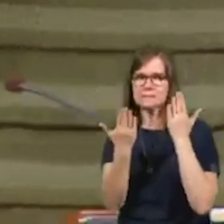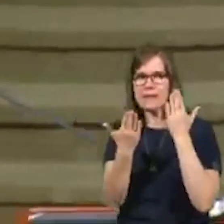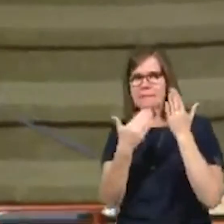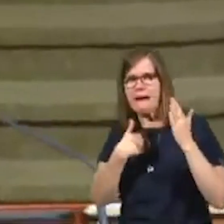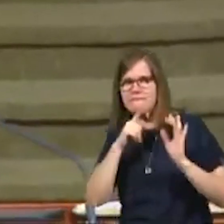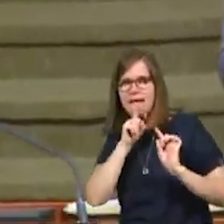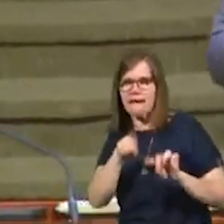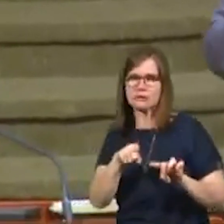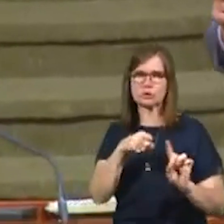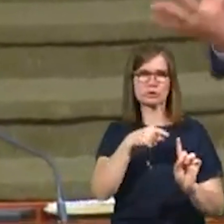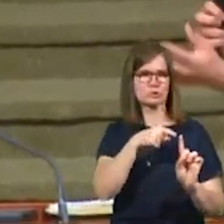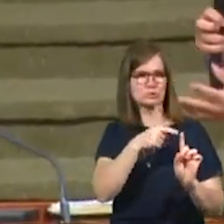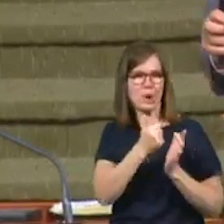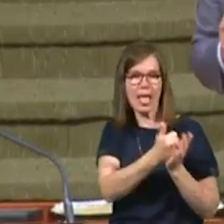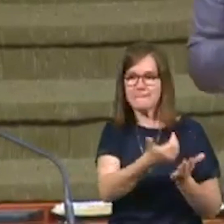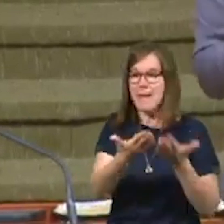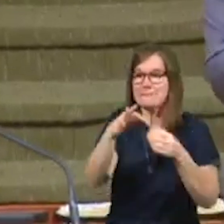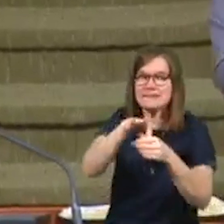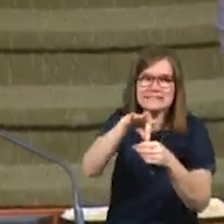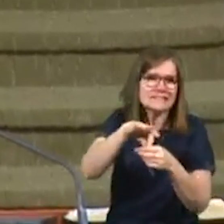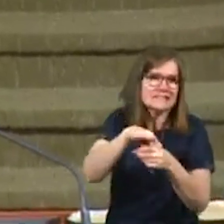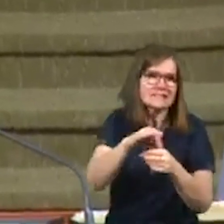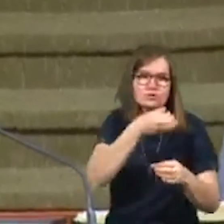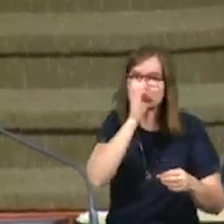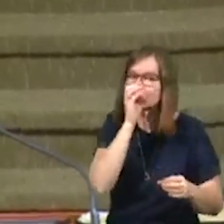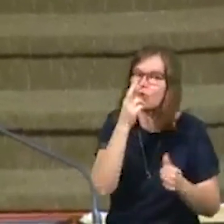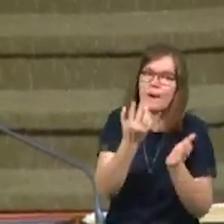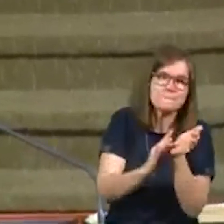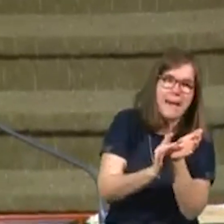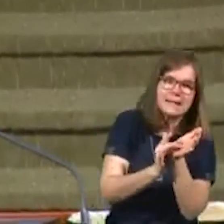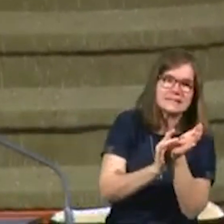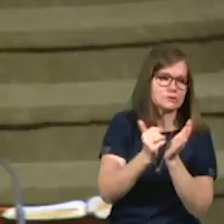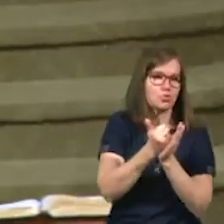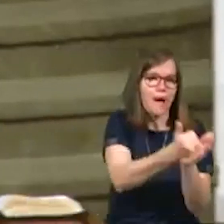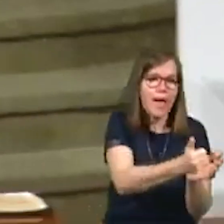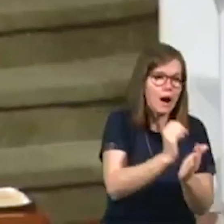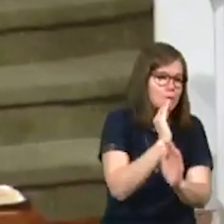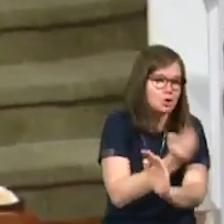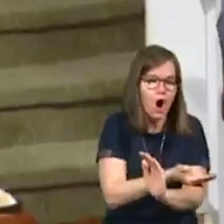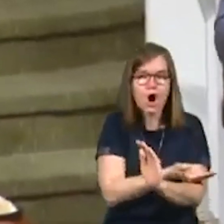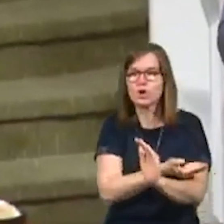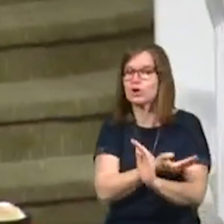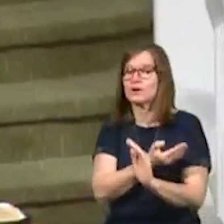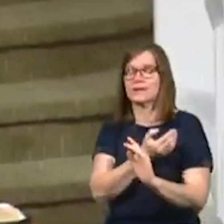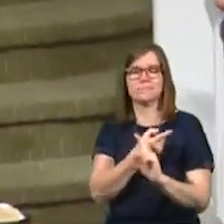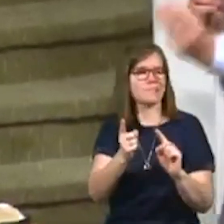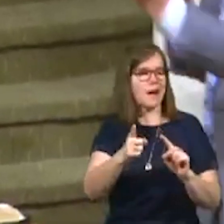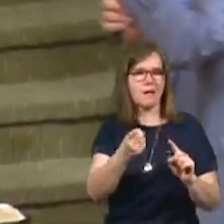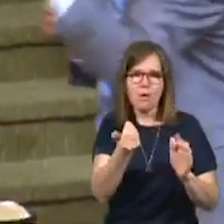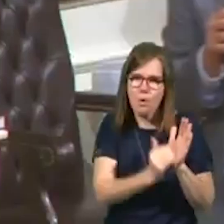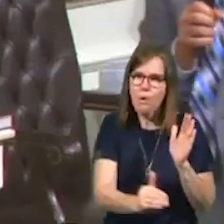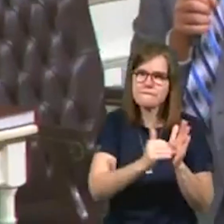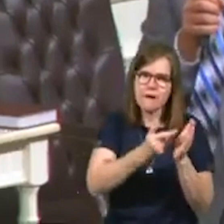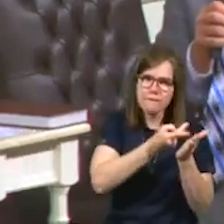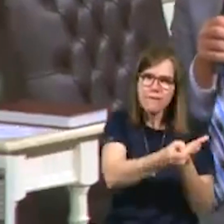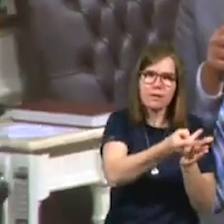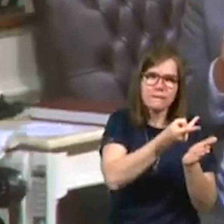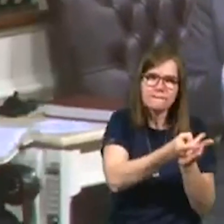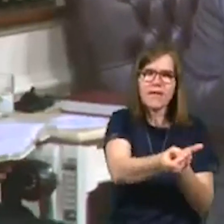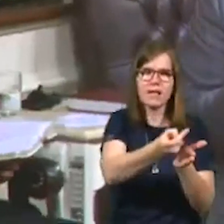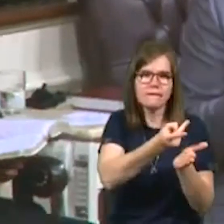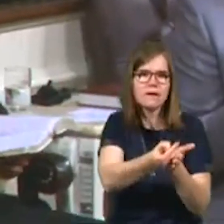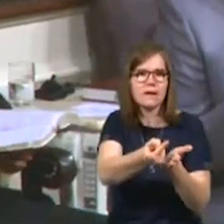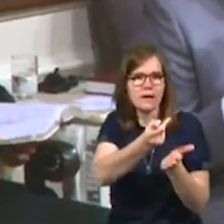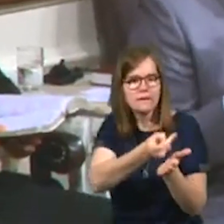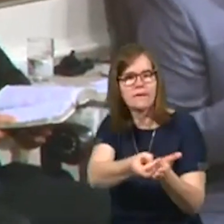answer. Maybe there was some tea to drink or some medication that would help her daughter's condition only to find out time and time and time again, there